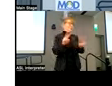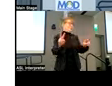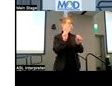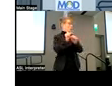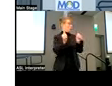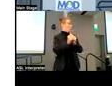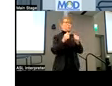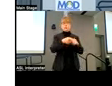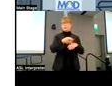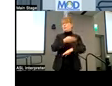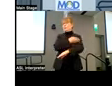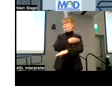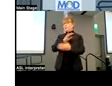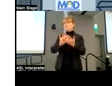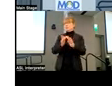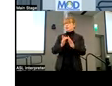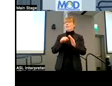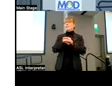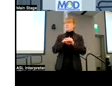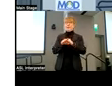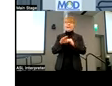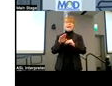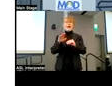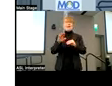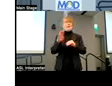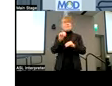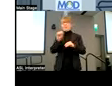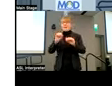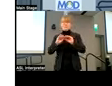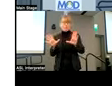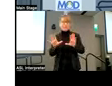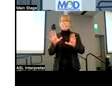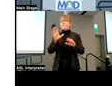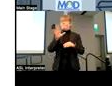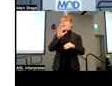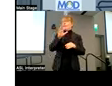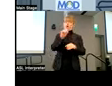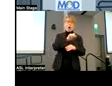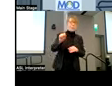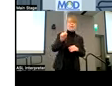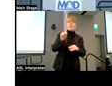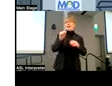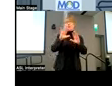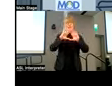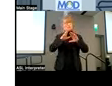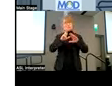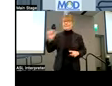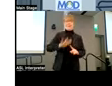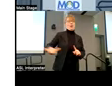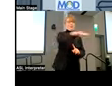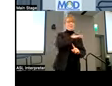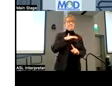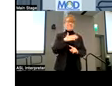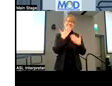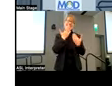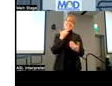accessibility in at Mass General Brigham, within the Commonwealth, and really for everyone across the country. And thank you all.